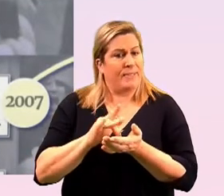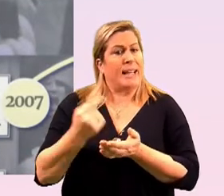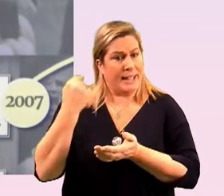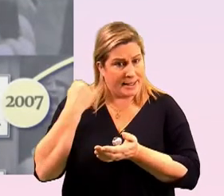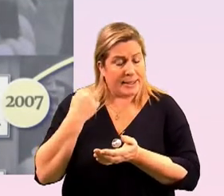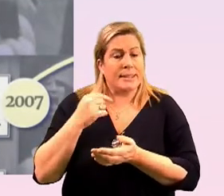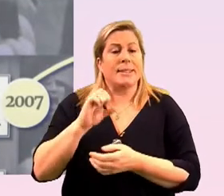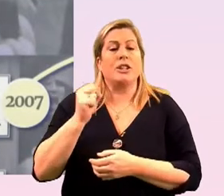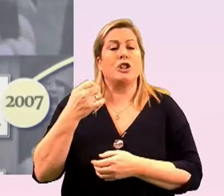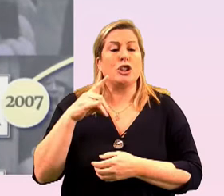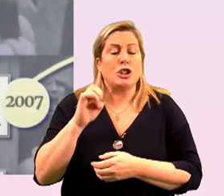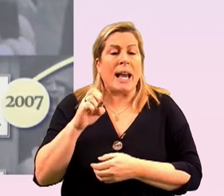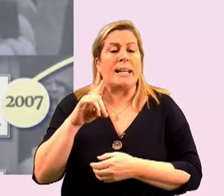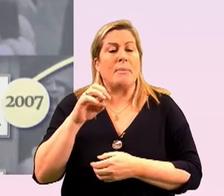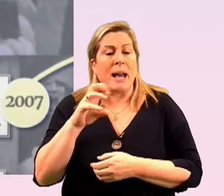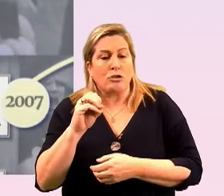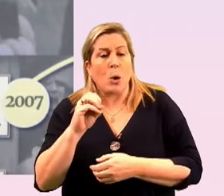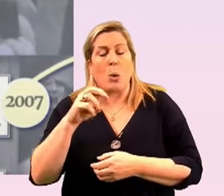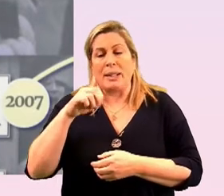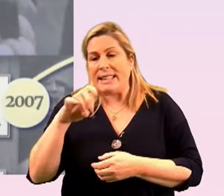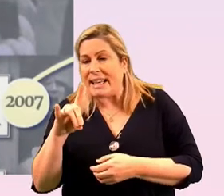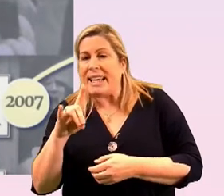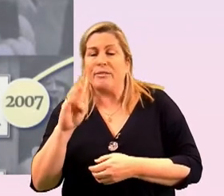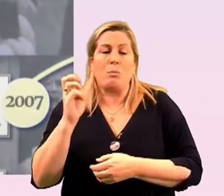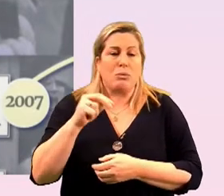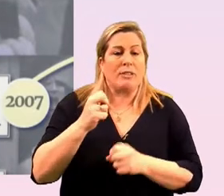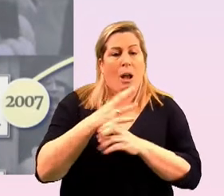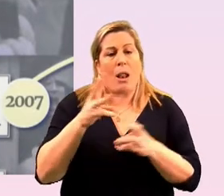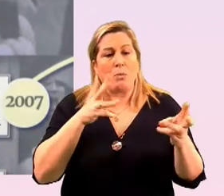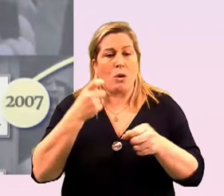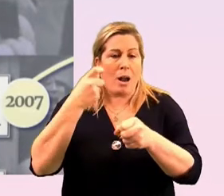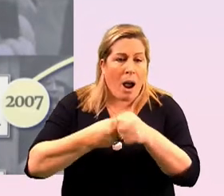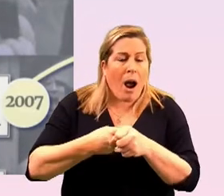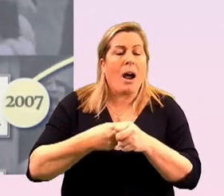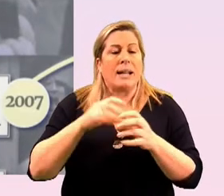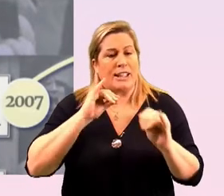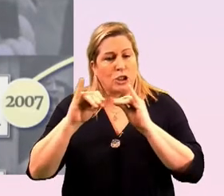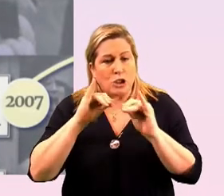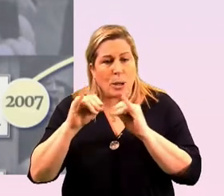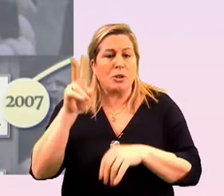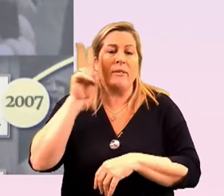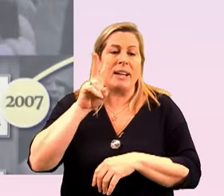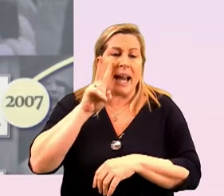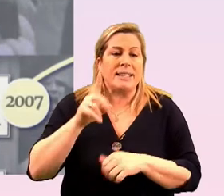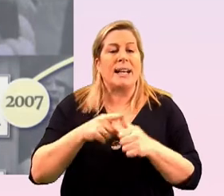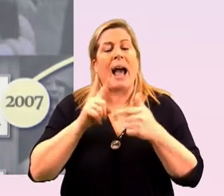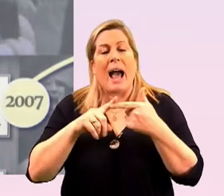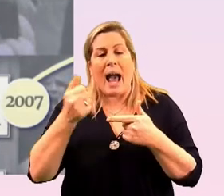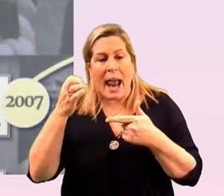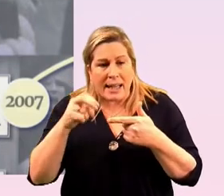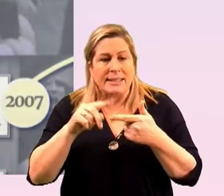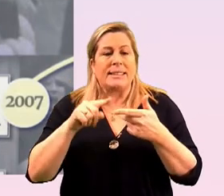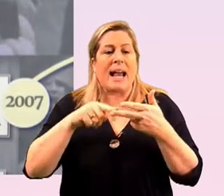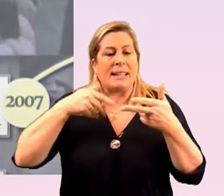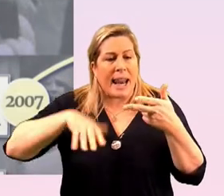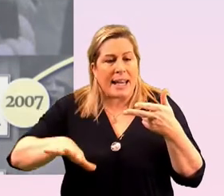pedro and me brian and carl who are all working hard and of course our signers vanessa leanne and allison so a